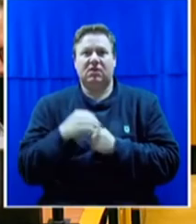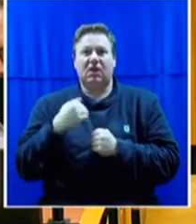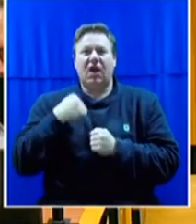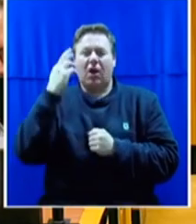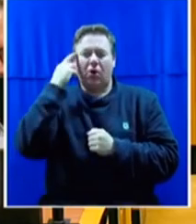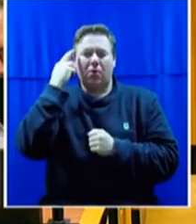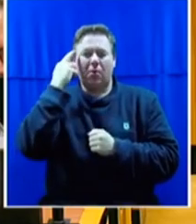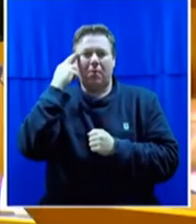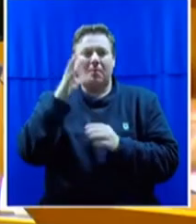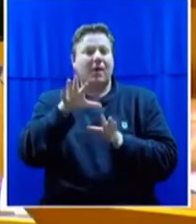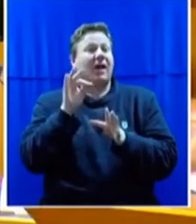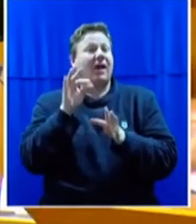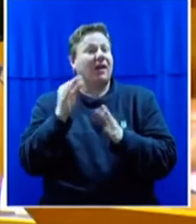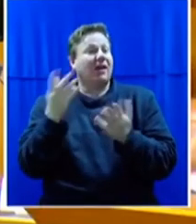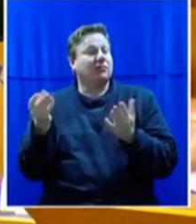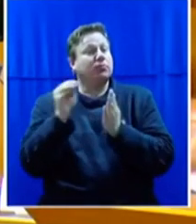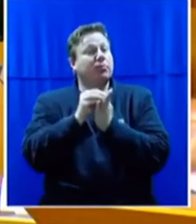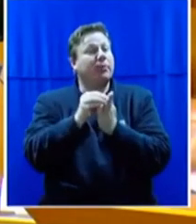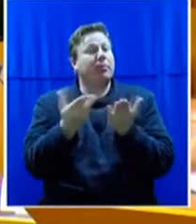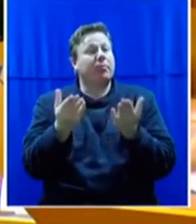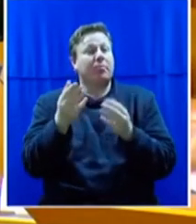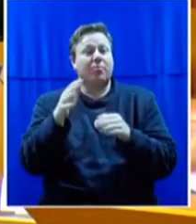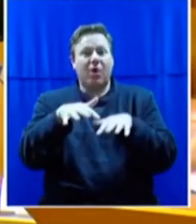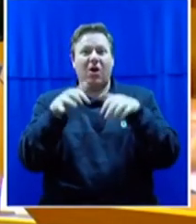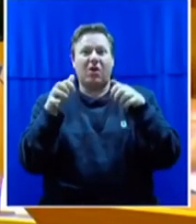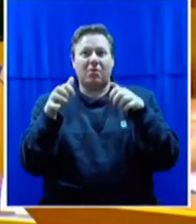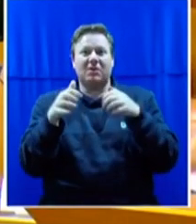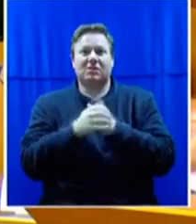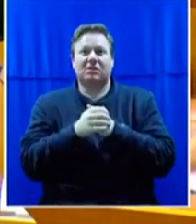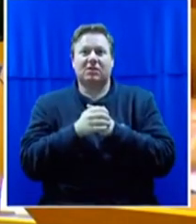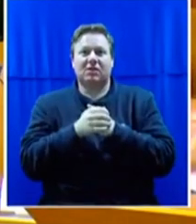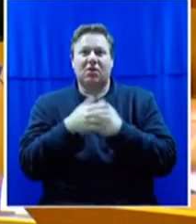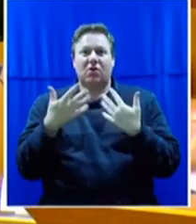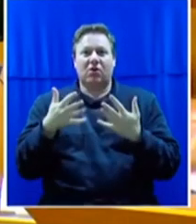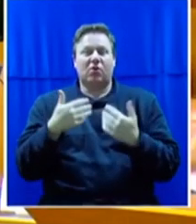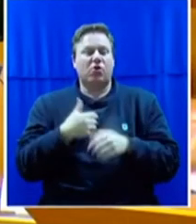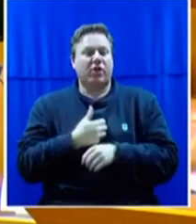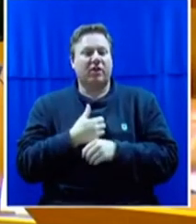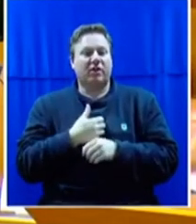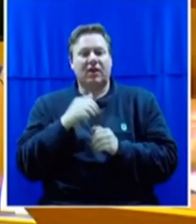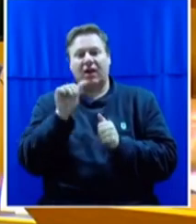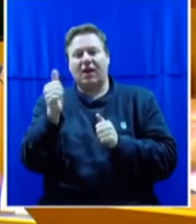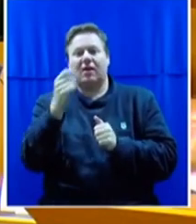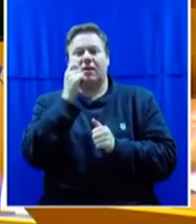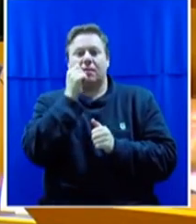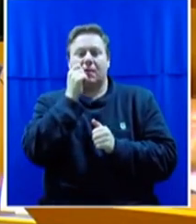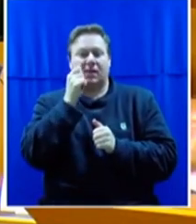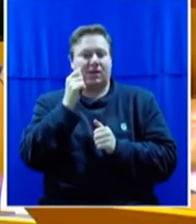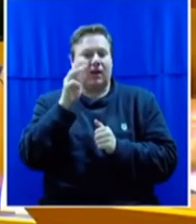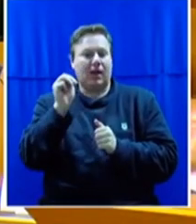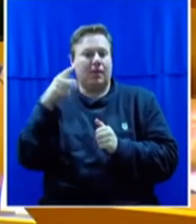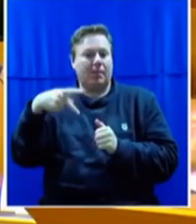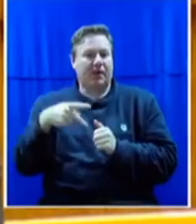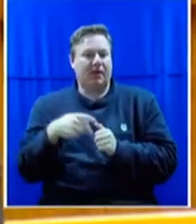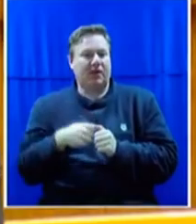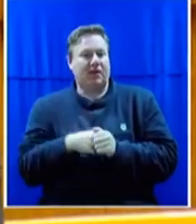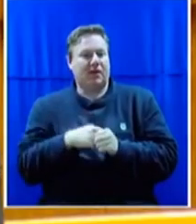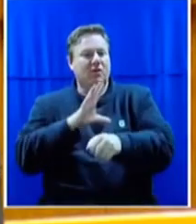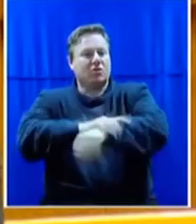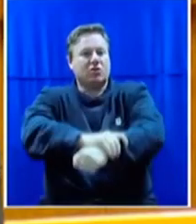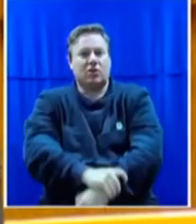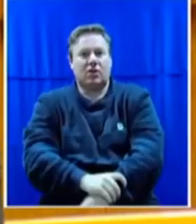elected to Parliament and immediately I was objectified by my fellow male MPs. Grabbing my wrist,